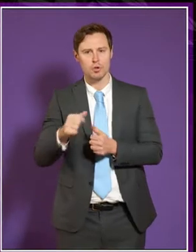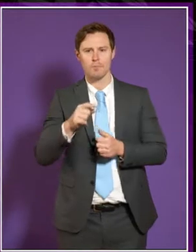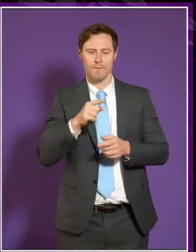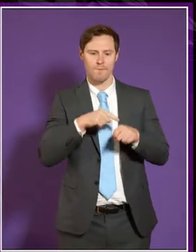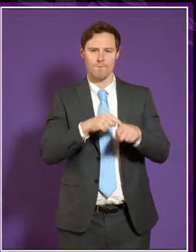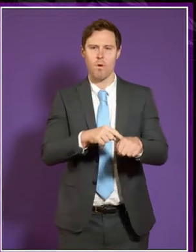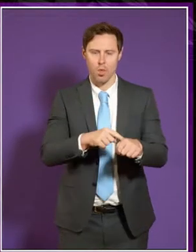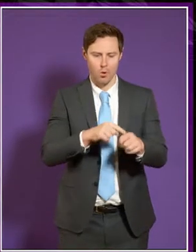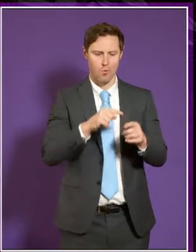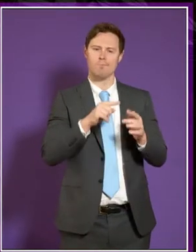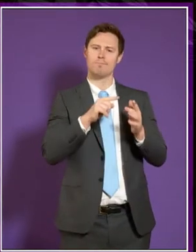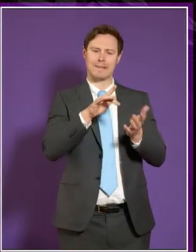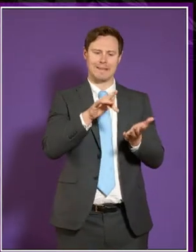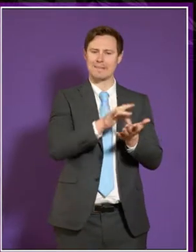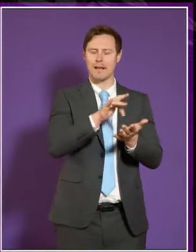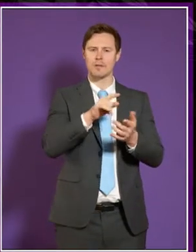of multiple deprivation.